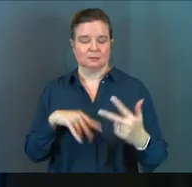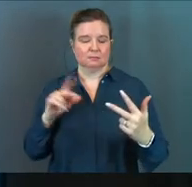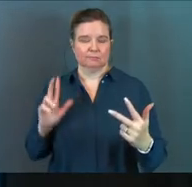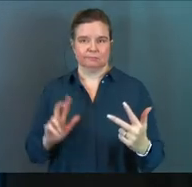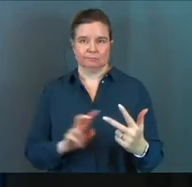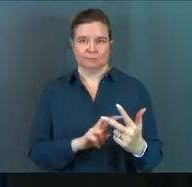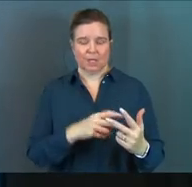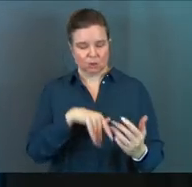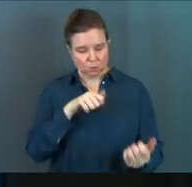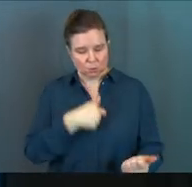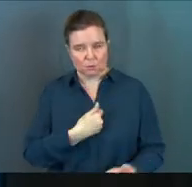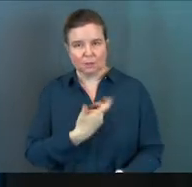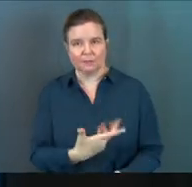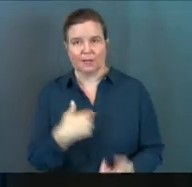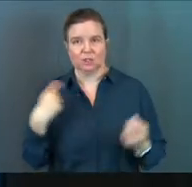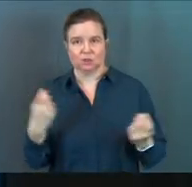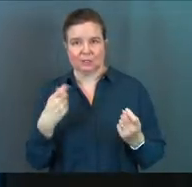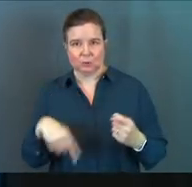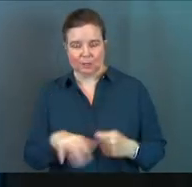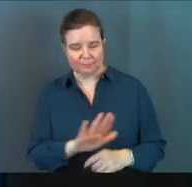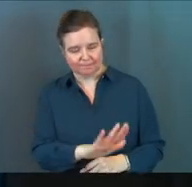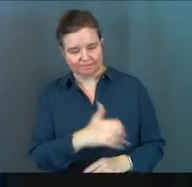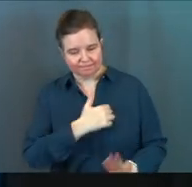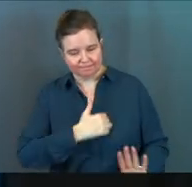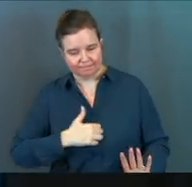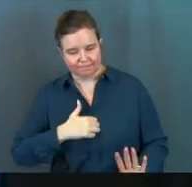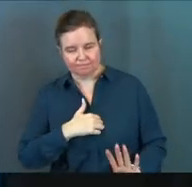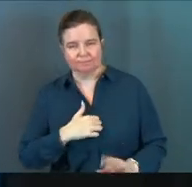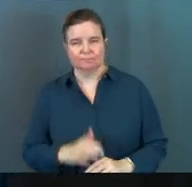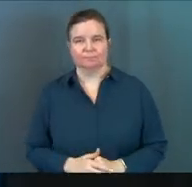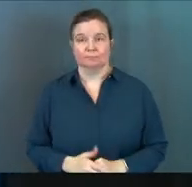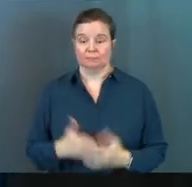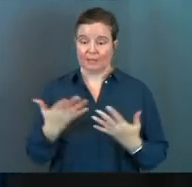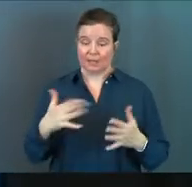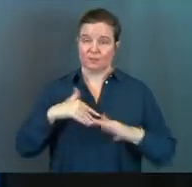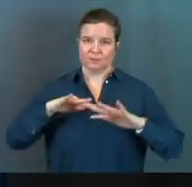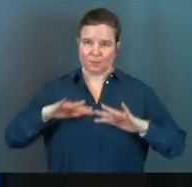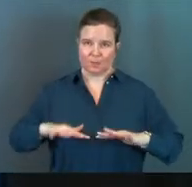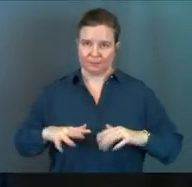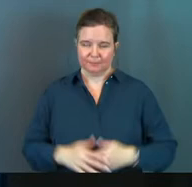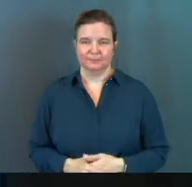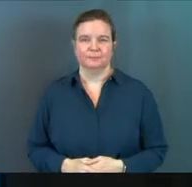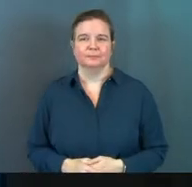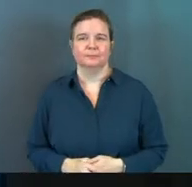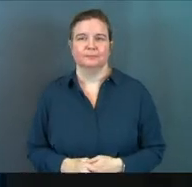And she would confess her sin to them. After she had calmed down.